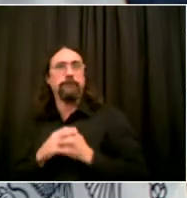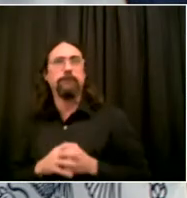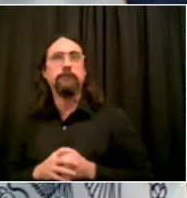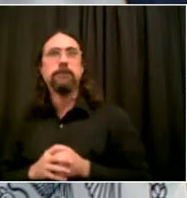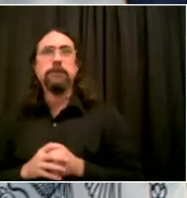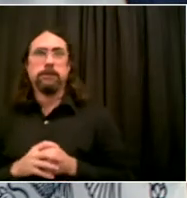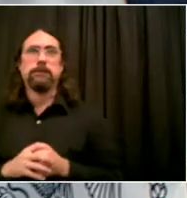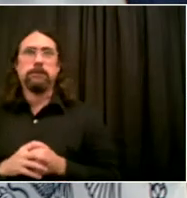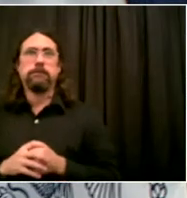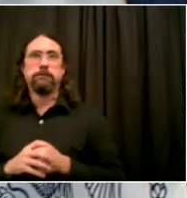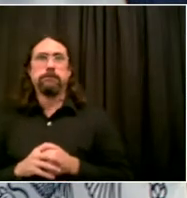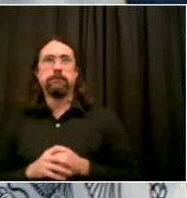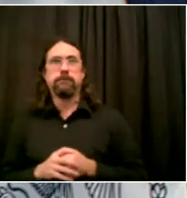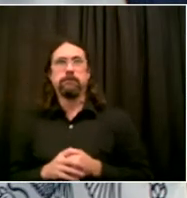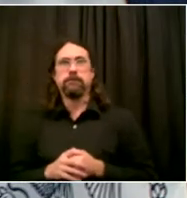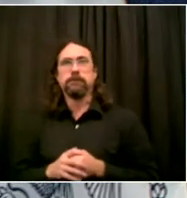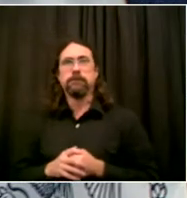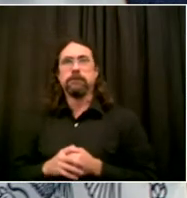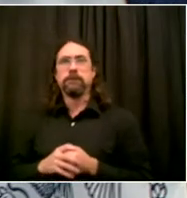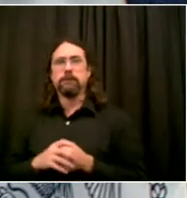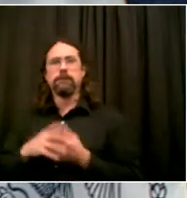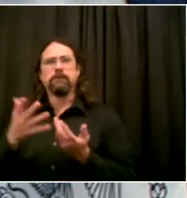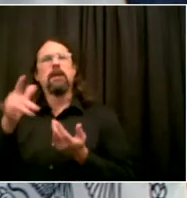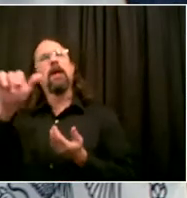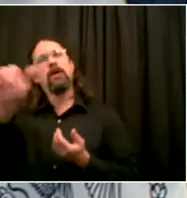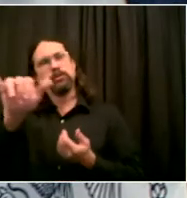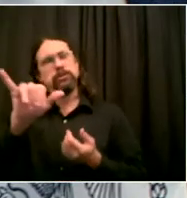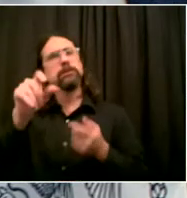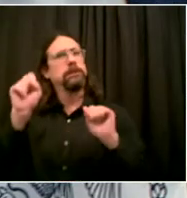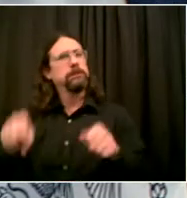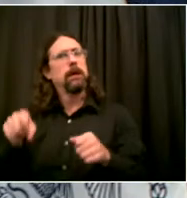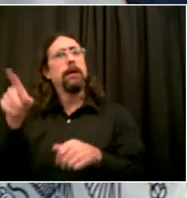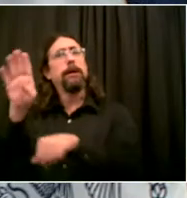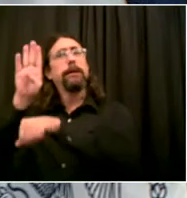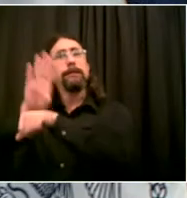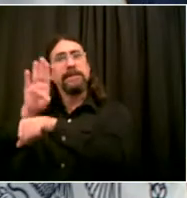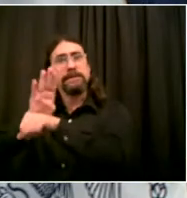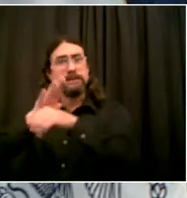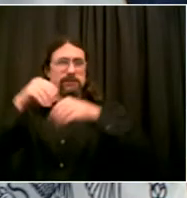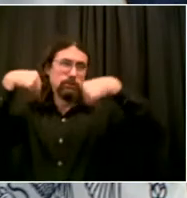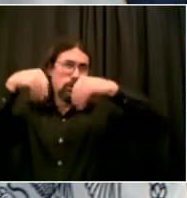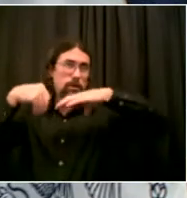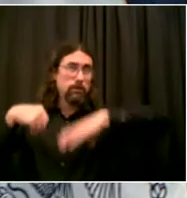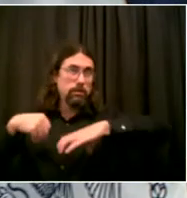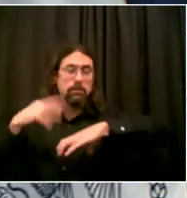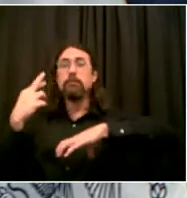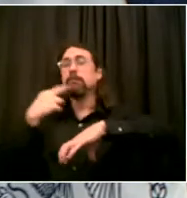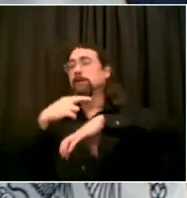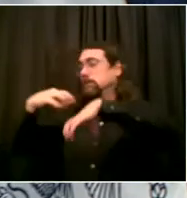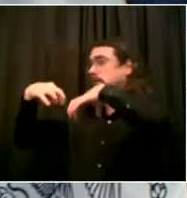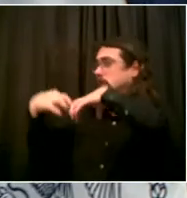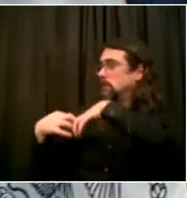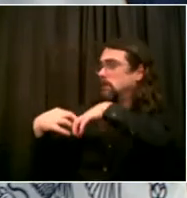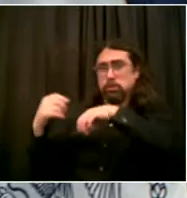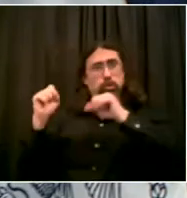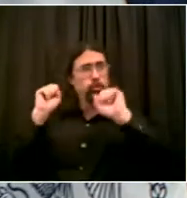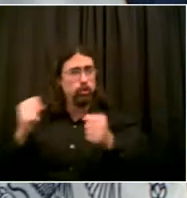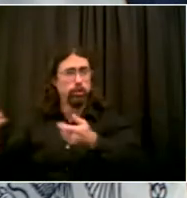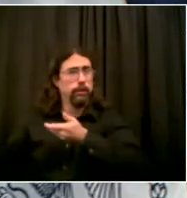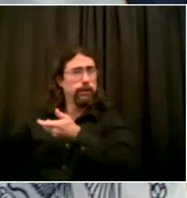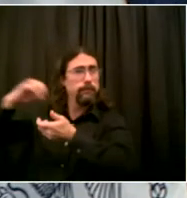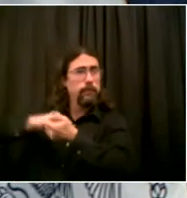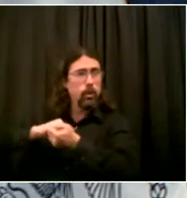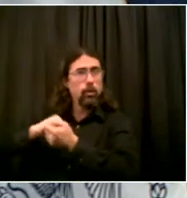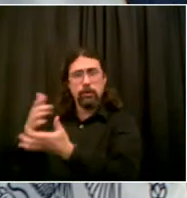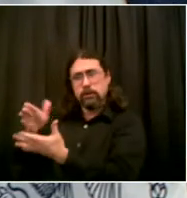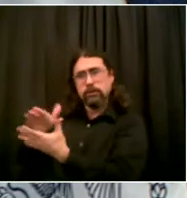to all New Yorkers. Care about their city. Care about their country. Are out there voting right now. Six days till the election. I